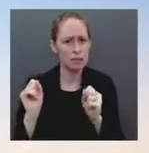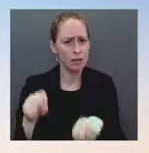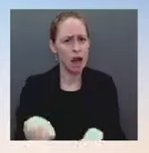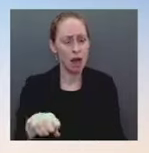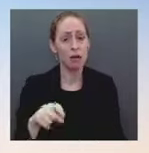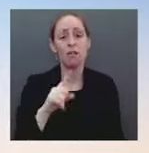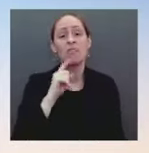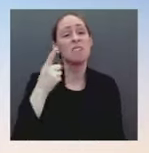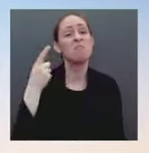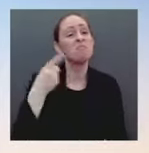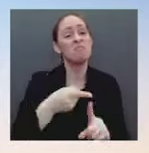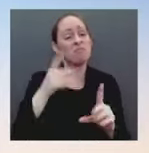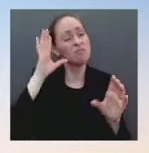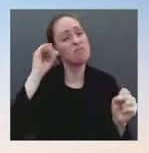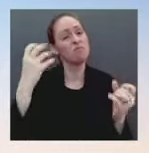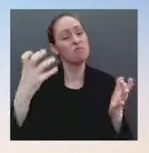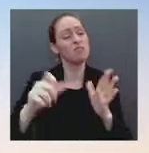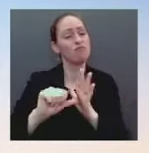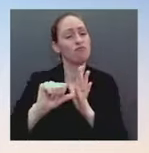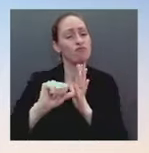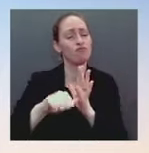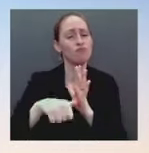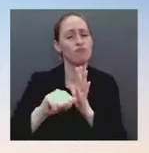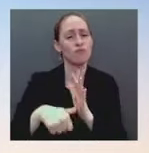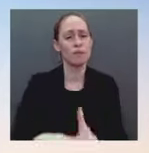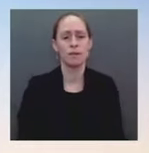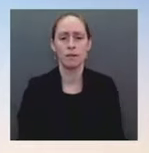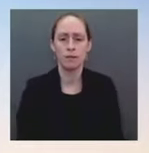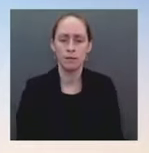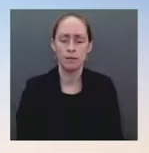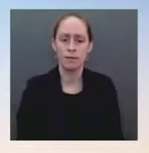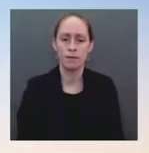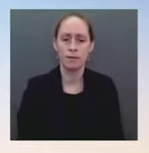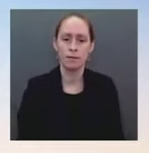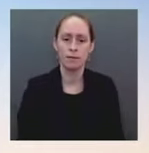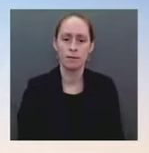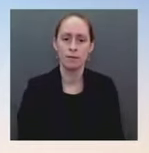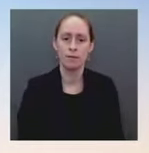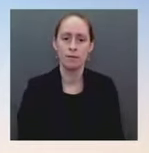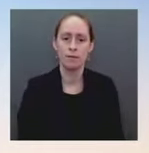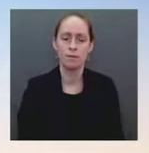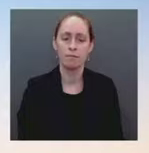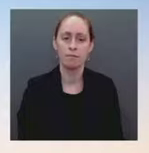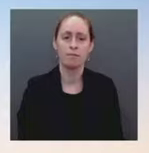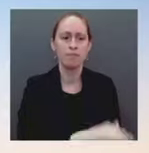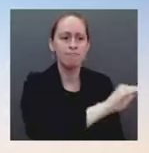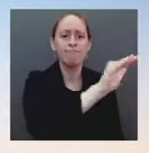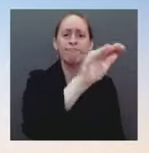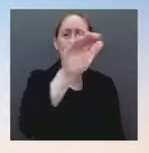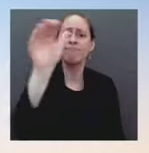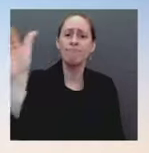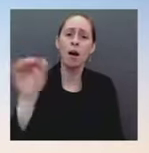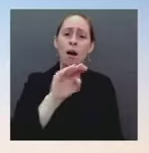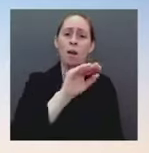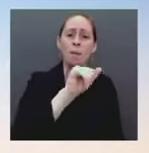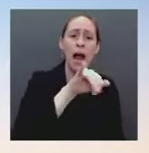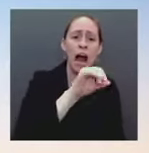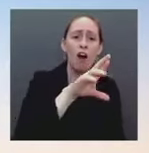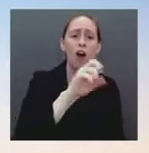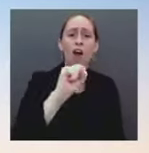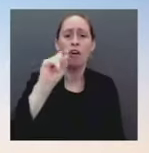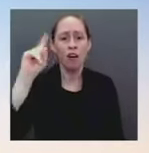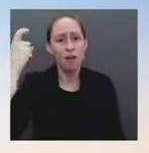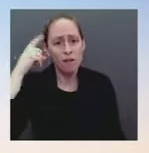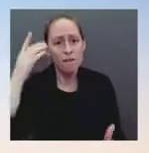jobs is, you know, spending hours a day calling mayors, calling governors, seeing what local, what questions come from local electeds. That's the role he played as